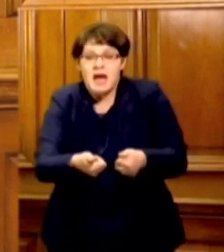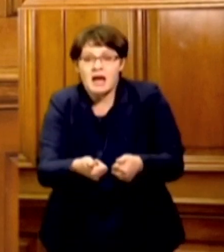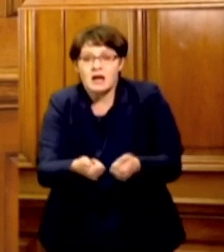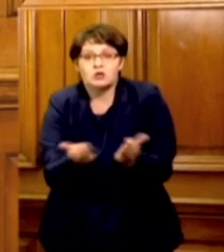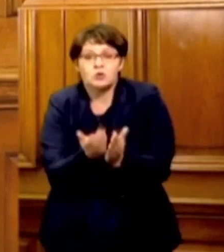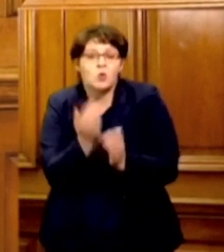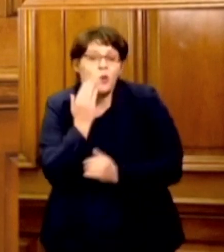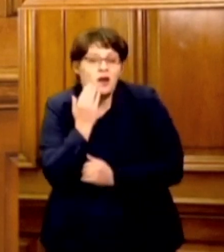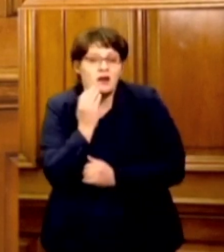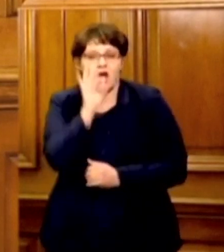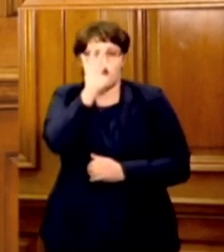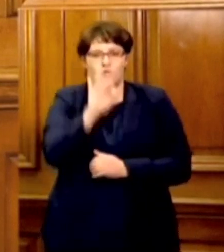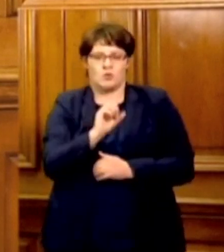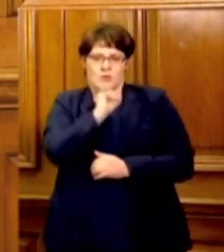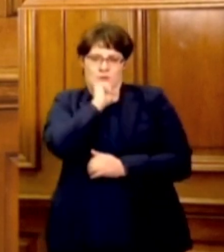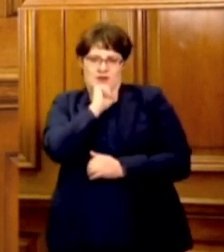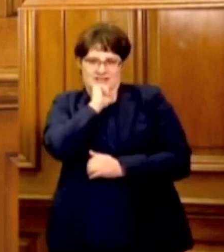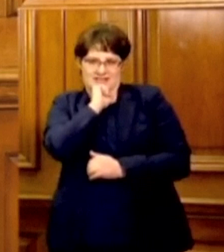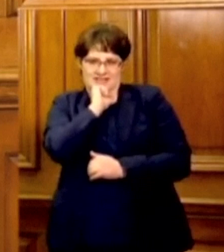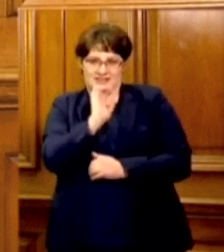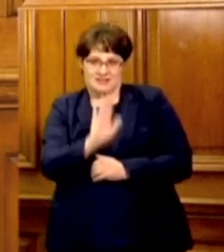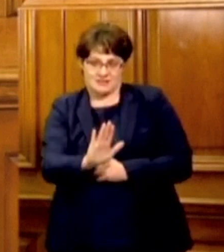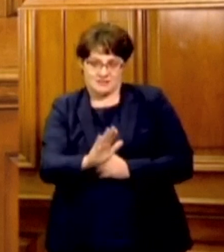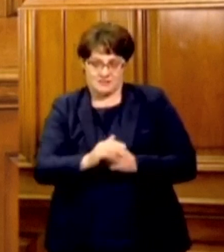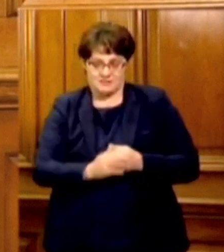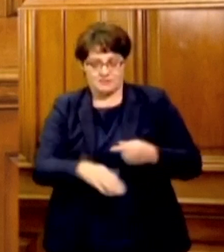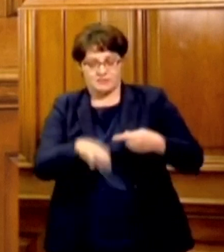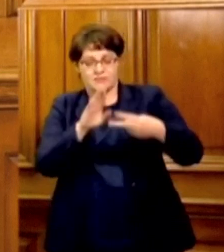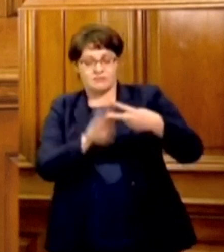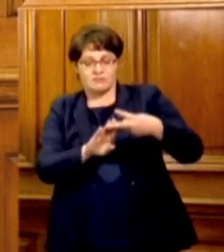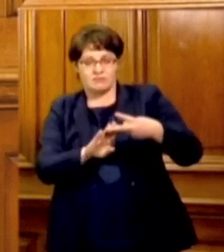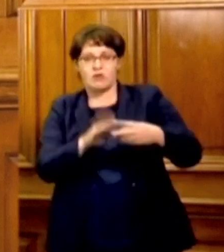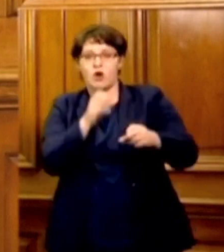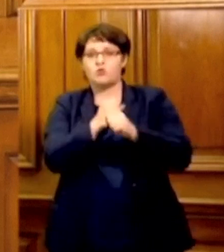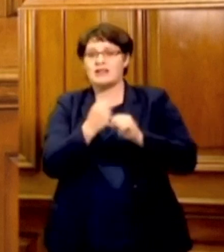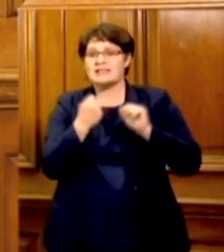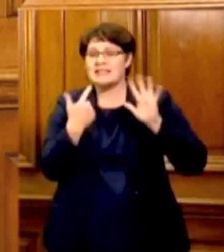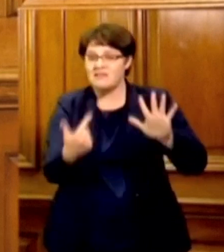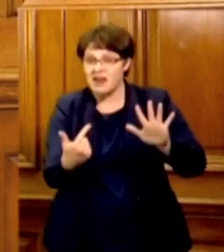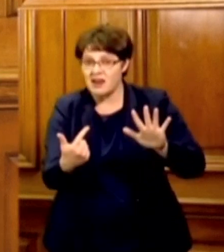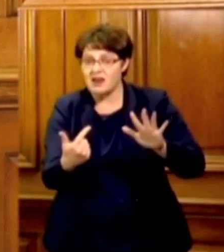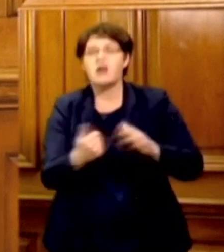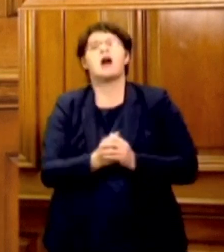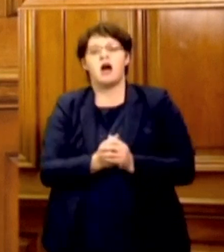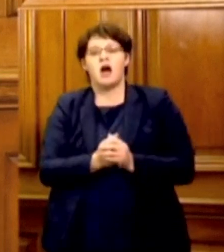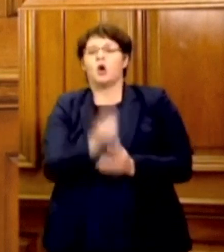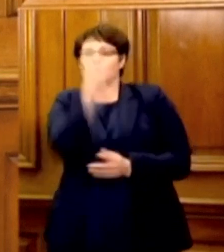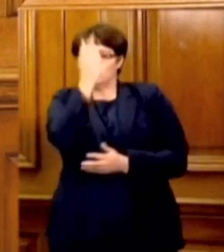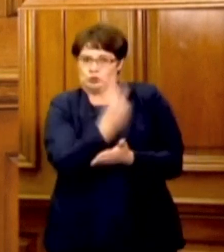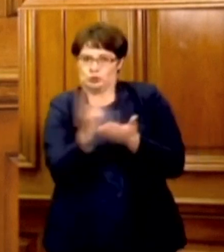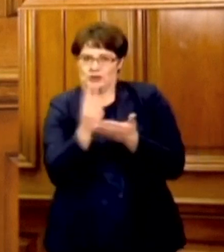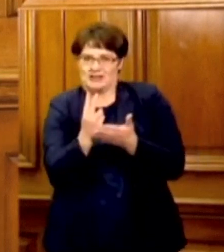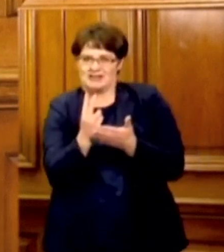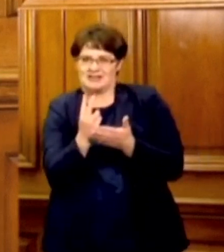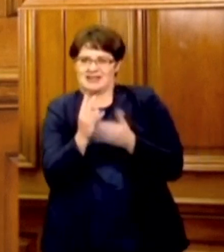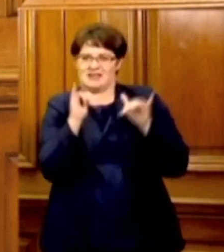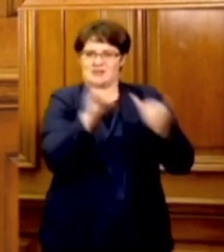on the 3rd of August. Grade 7 learners will take a two-week break,